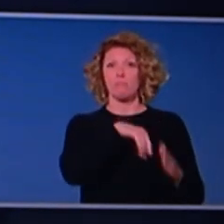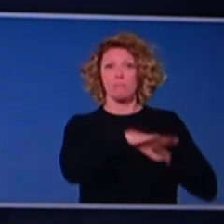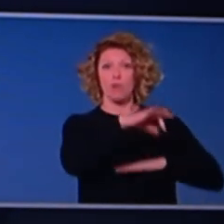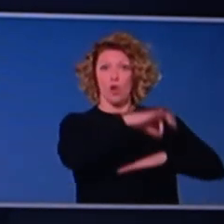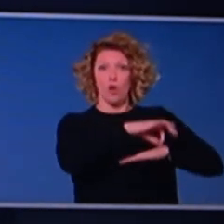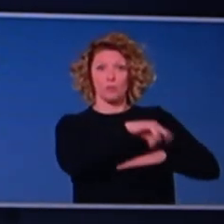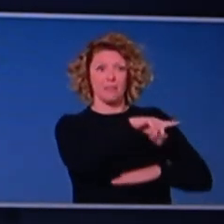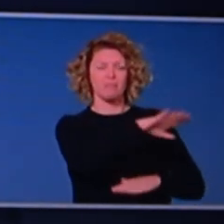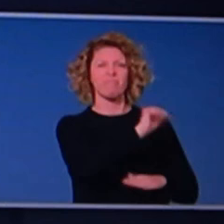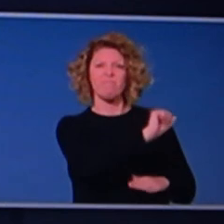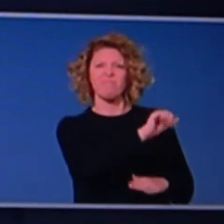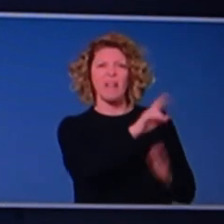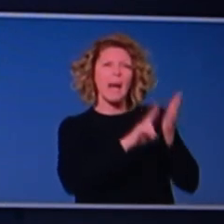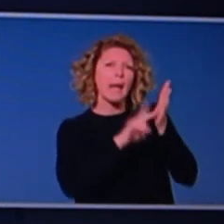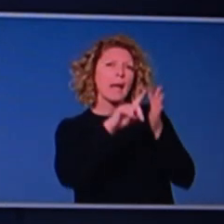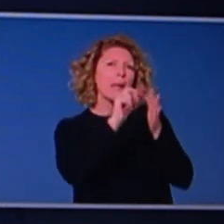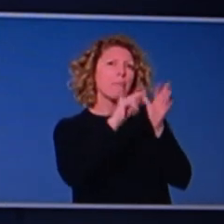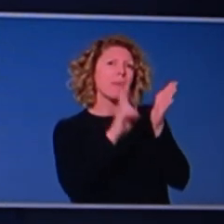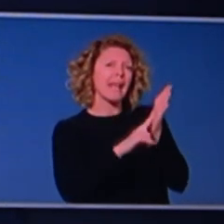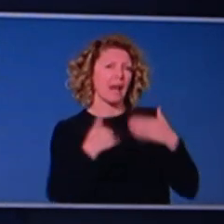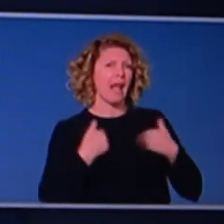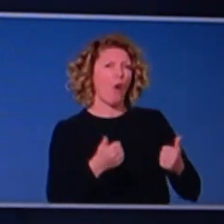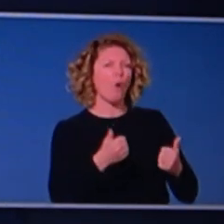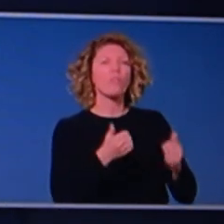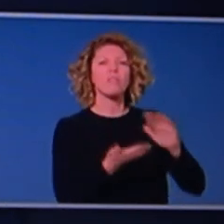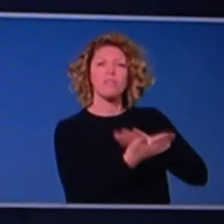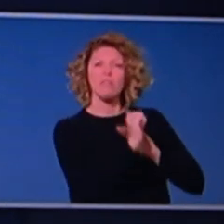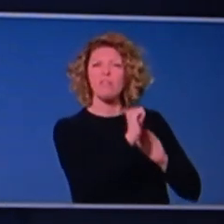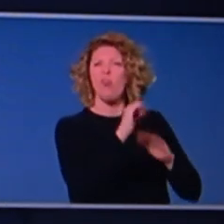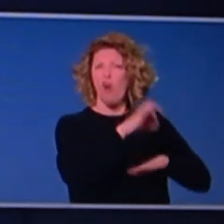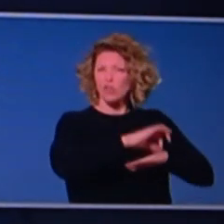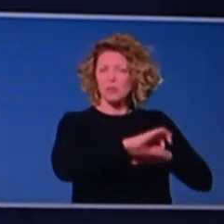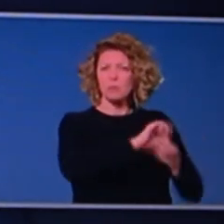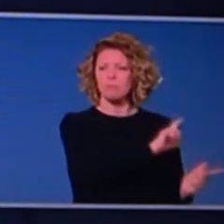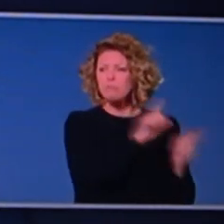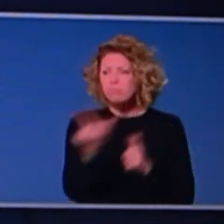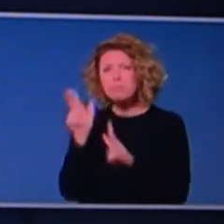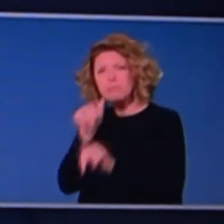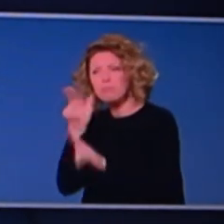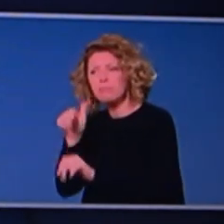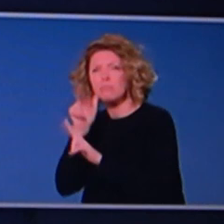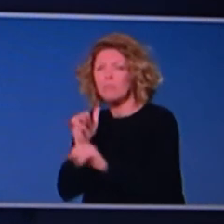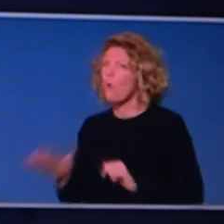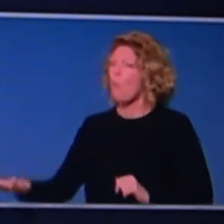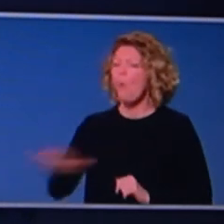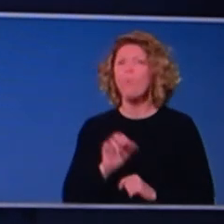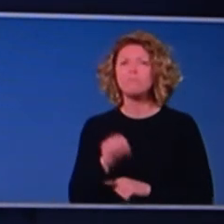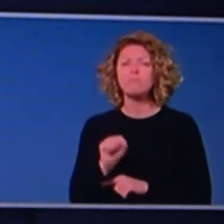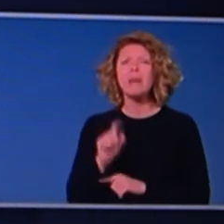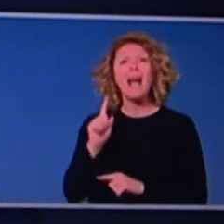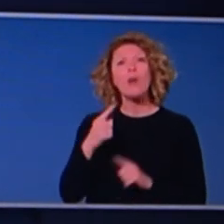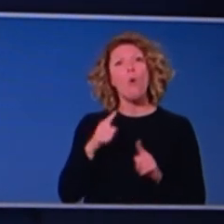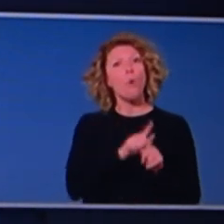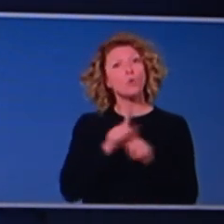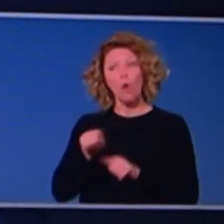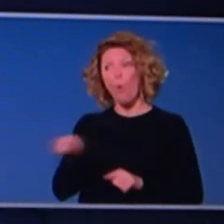unit, PHU, from Nepean Health. Uh, all of the residents I'm advised have, uh, end of life plans that, uh, they're being cared in